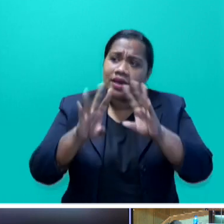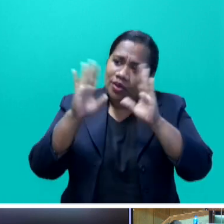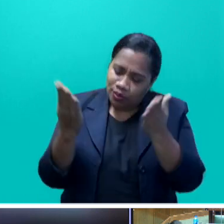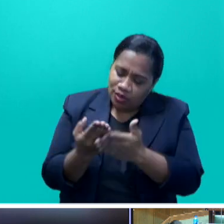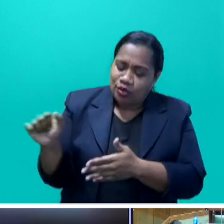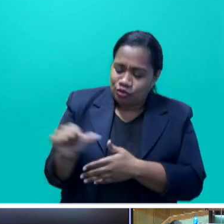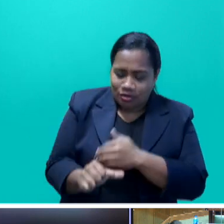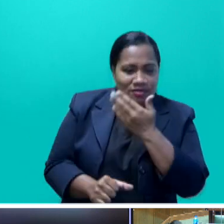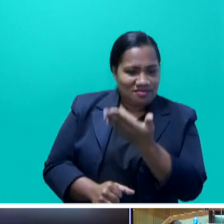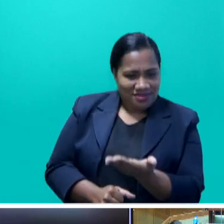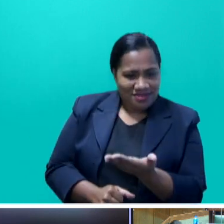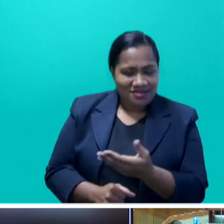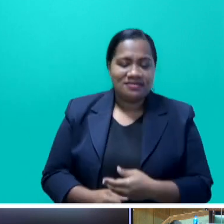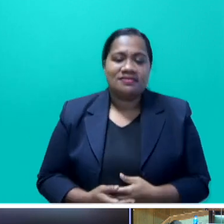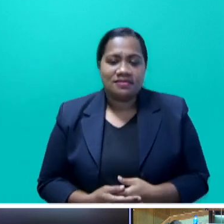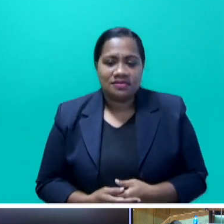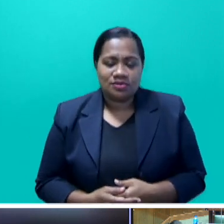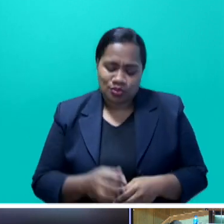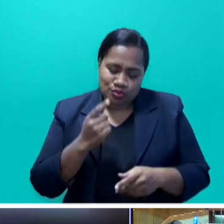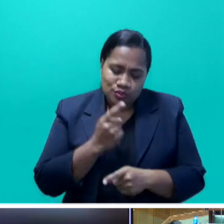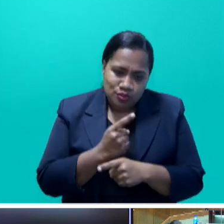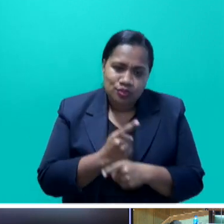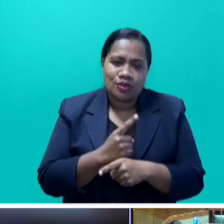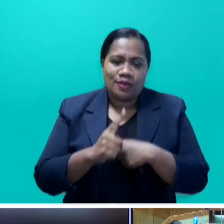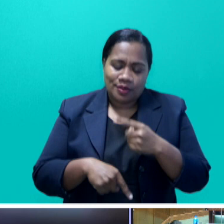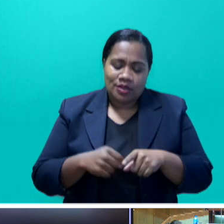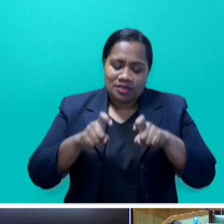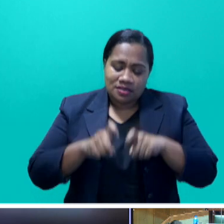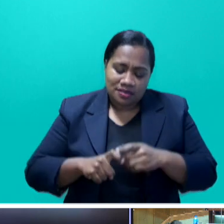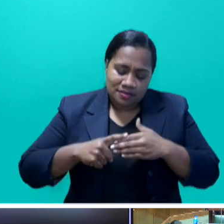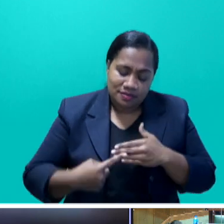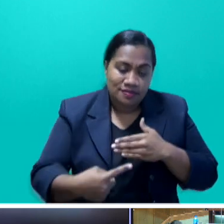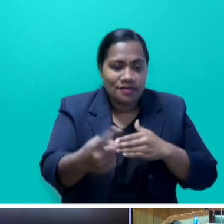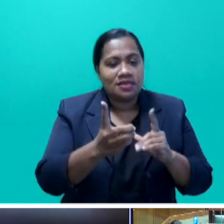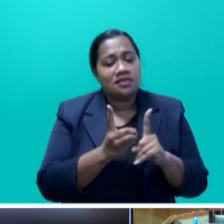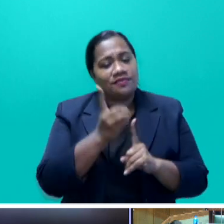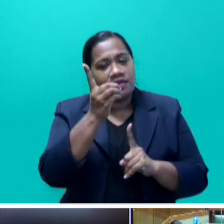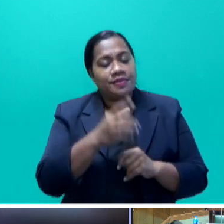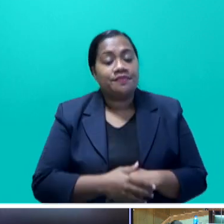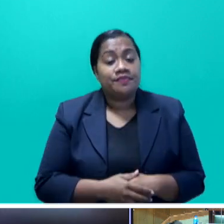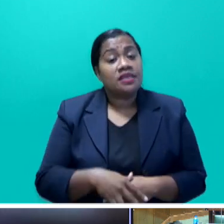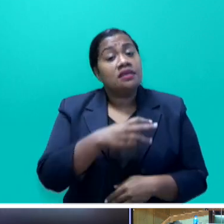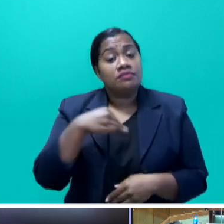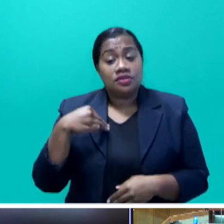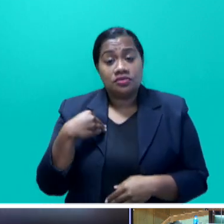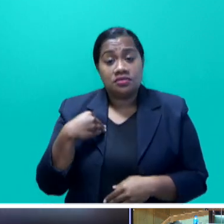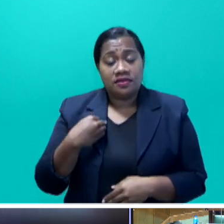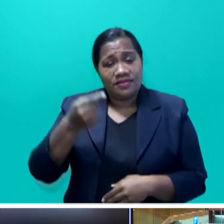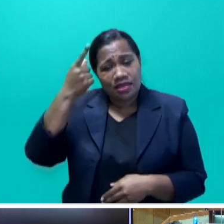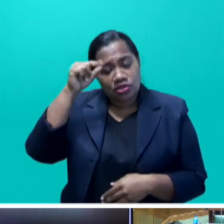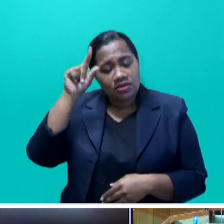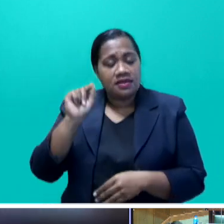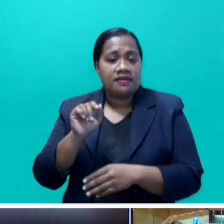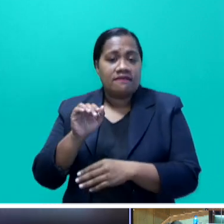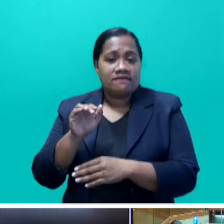talk about sustainable development. Mr. Speaker, the Ministry of Tokyo Affairs will continue its mission